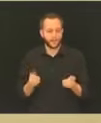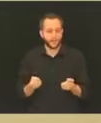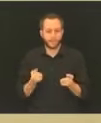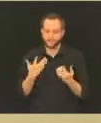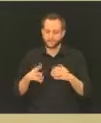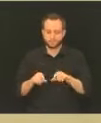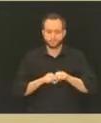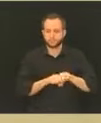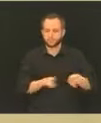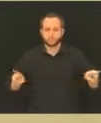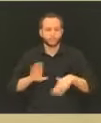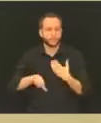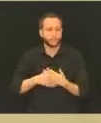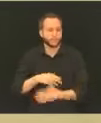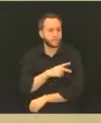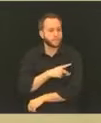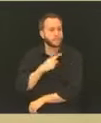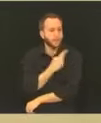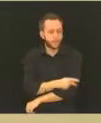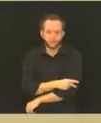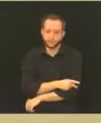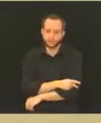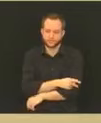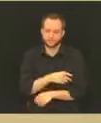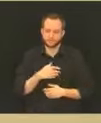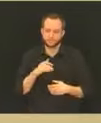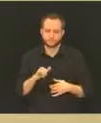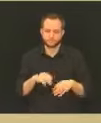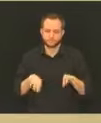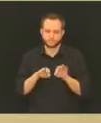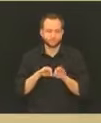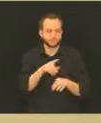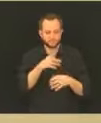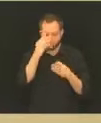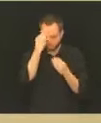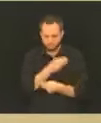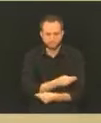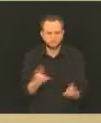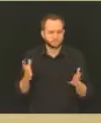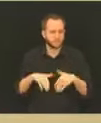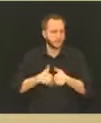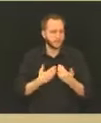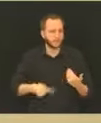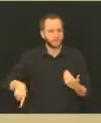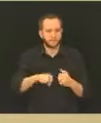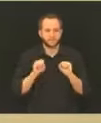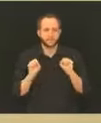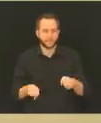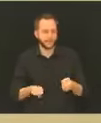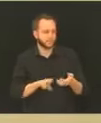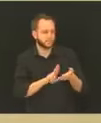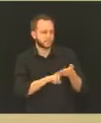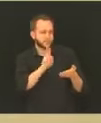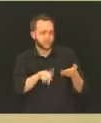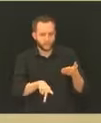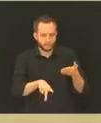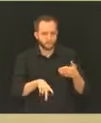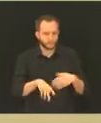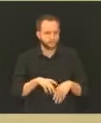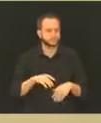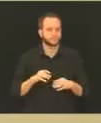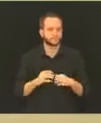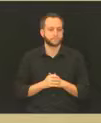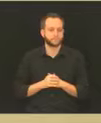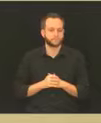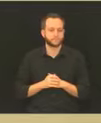And that's the plan. They already provided information to them on how to register. And once they get vaccine, they are good to go.